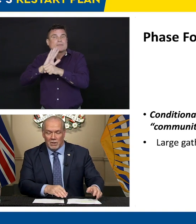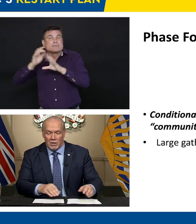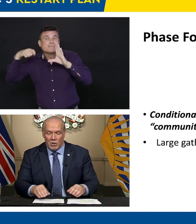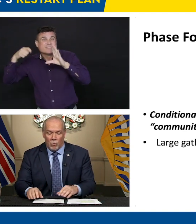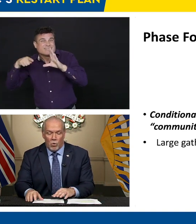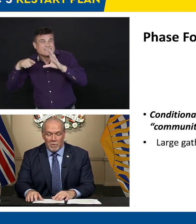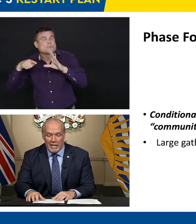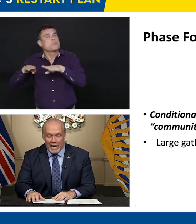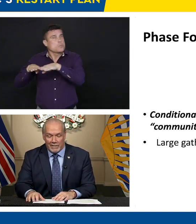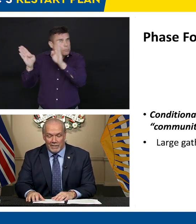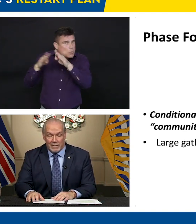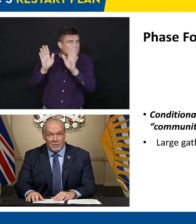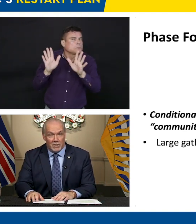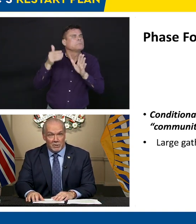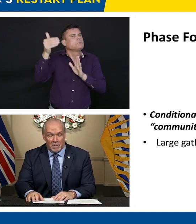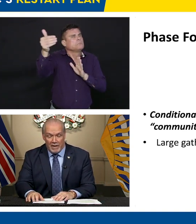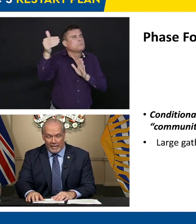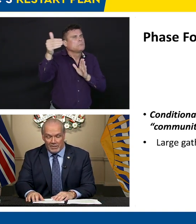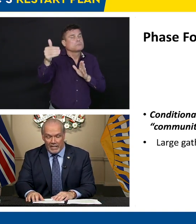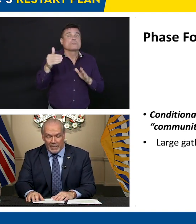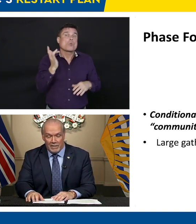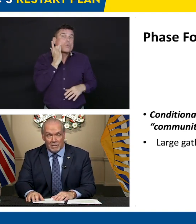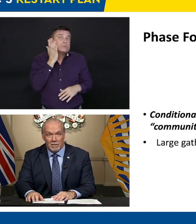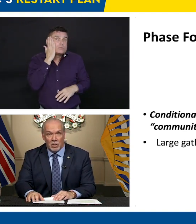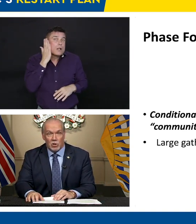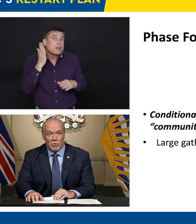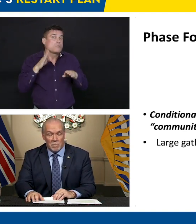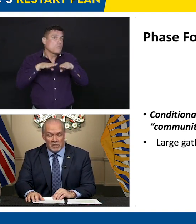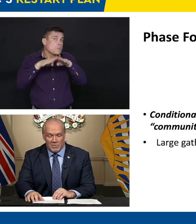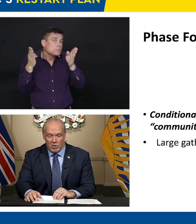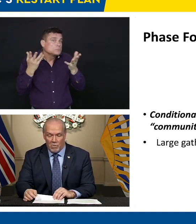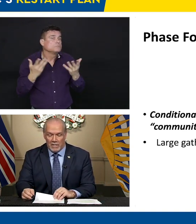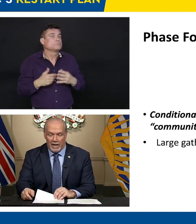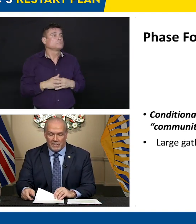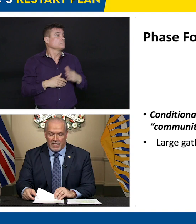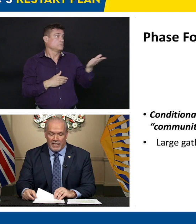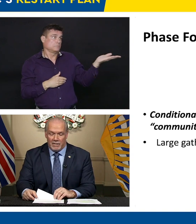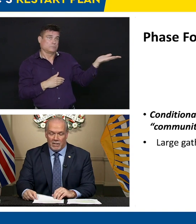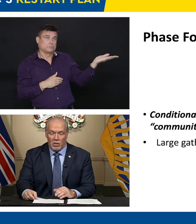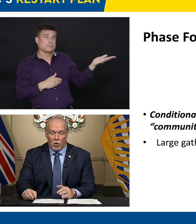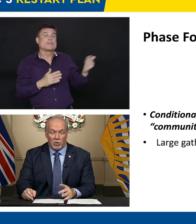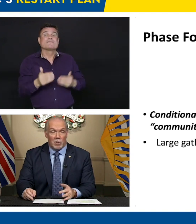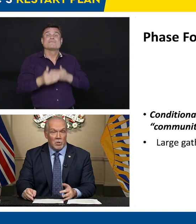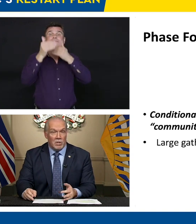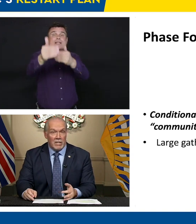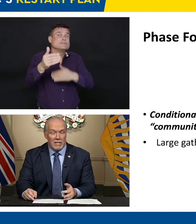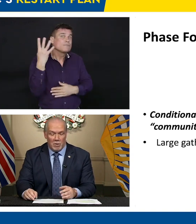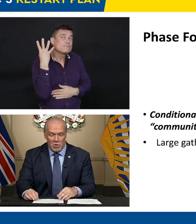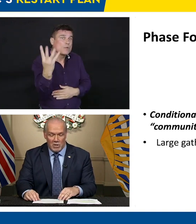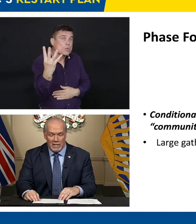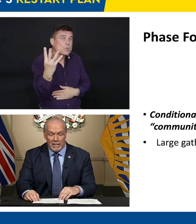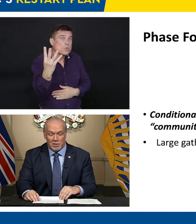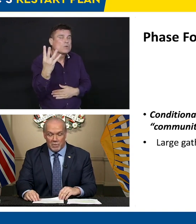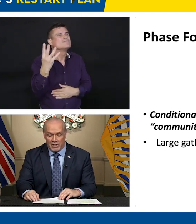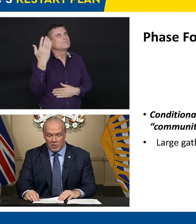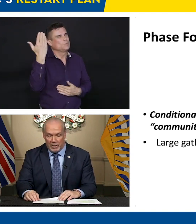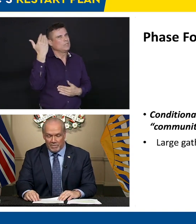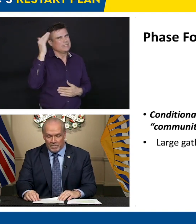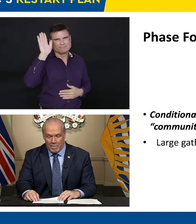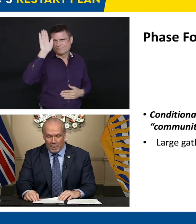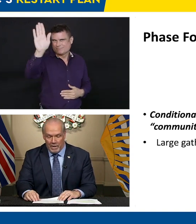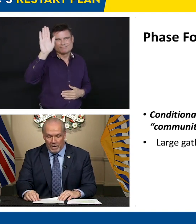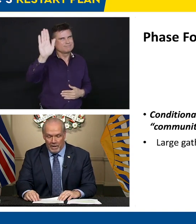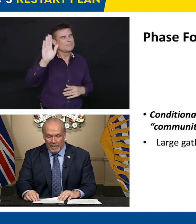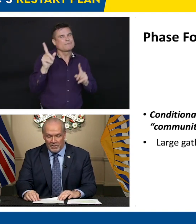won't be enacted until there's a vaccine, treatments for COVID-19, or community immunity has been